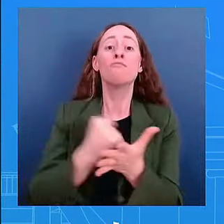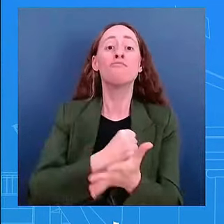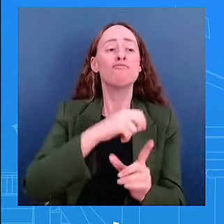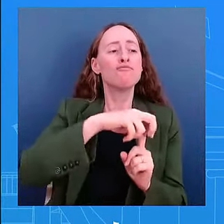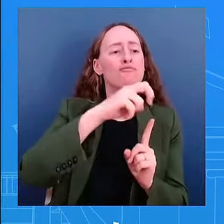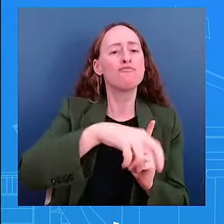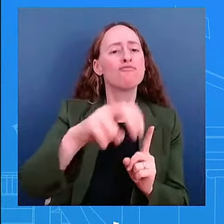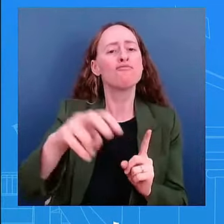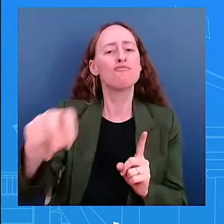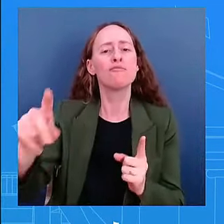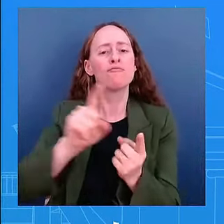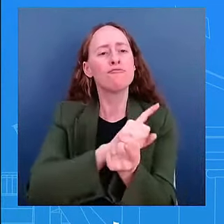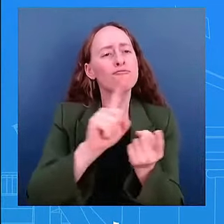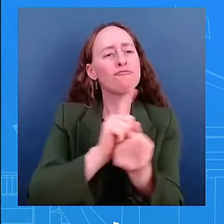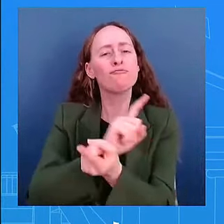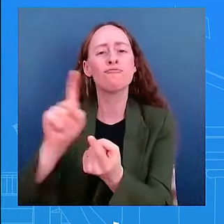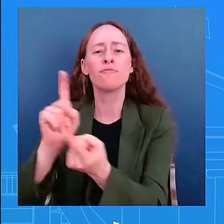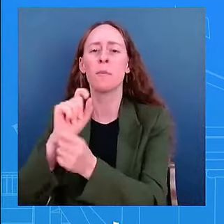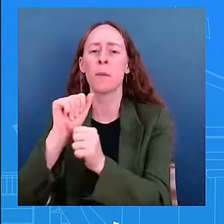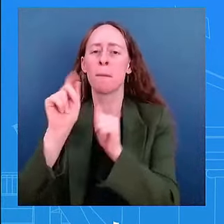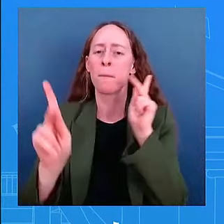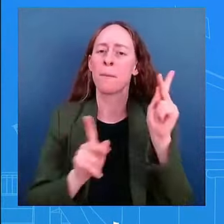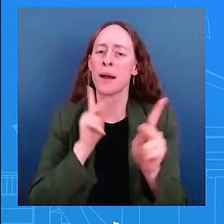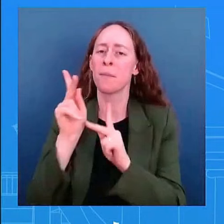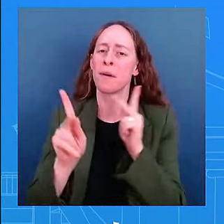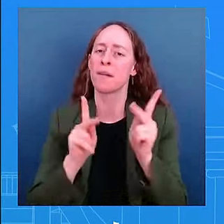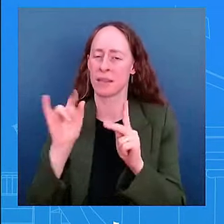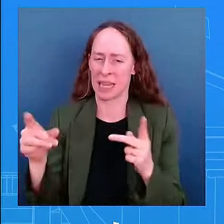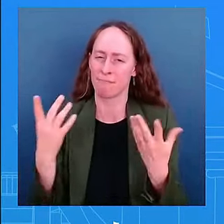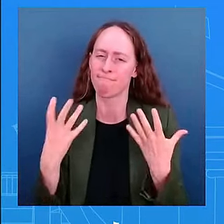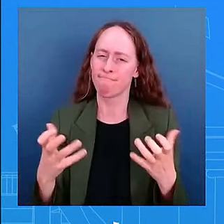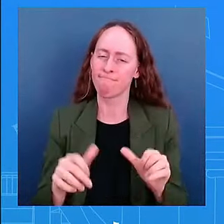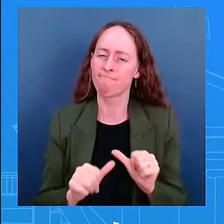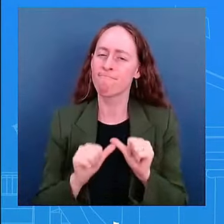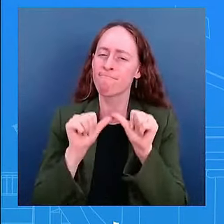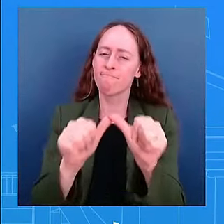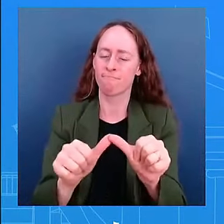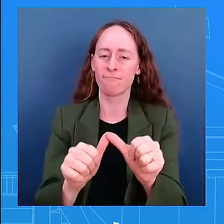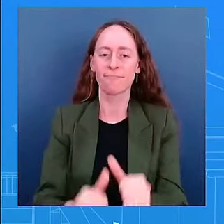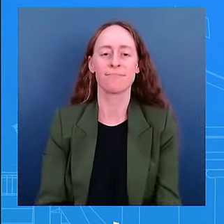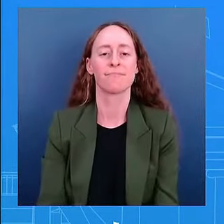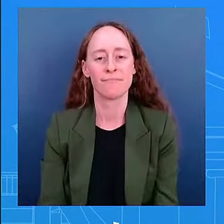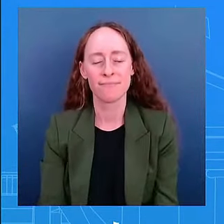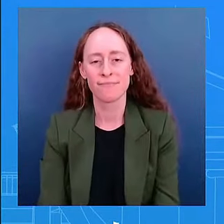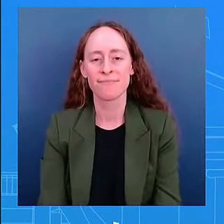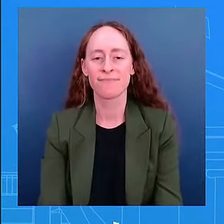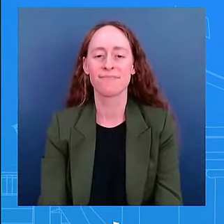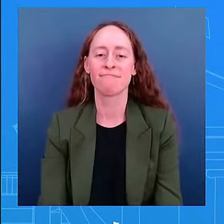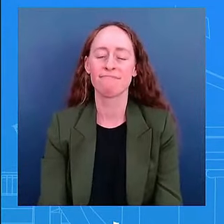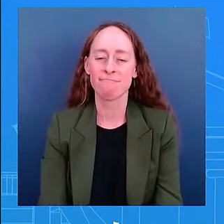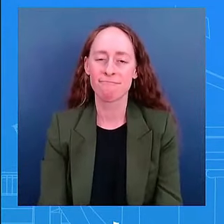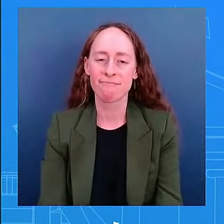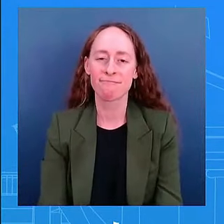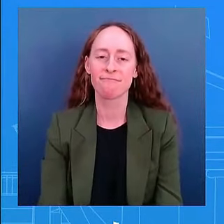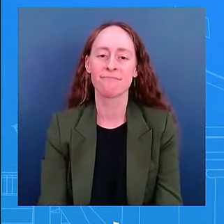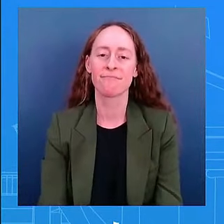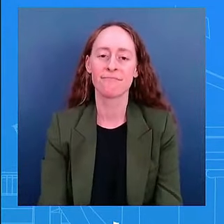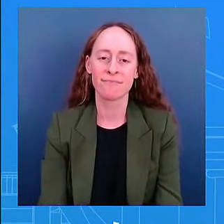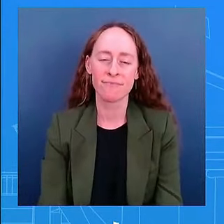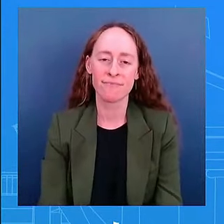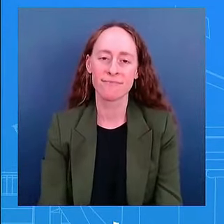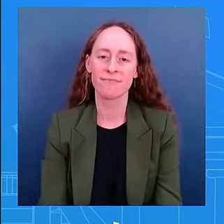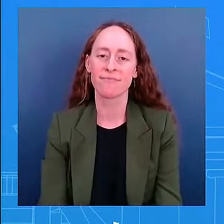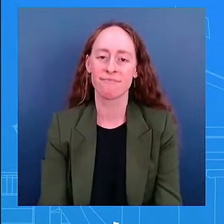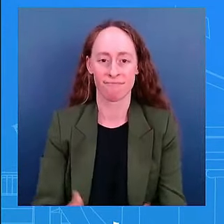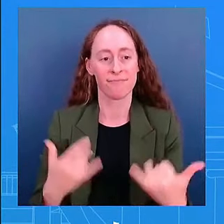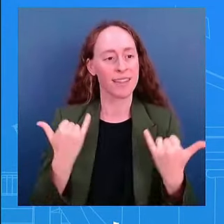people and again just bringing in my friend matt visor here uh there's a re-collaboration here we're trying to see what that looks like what that's going to